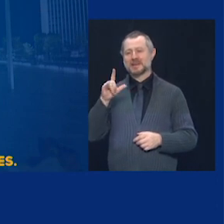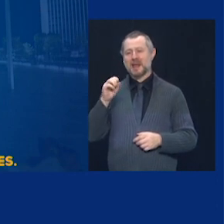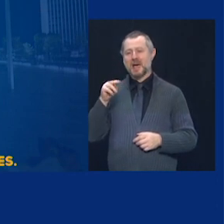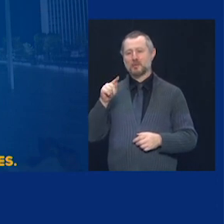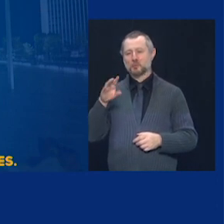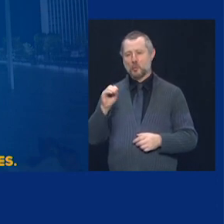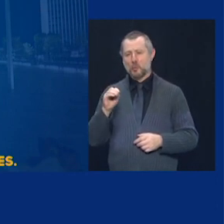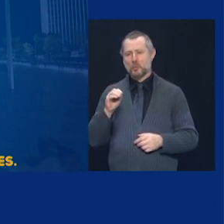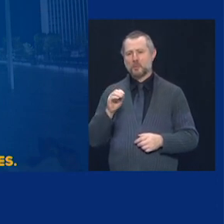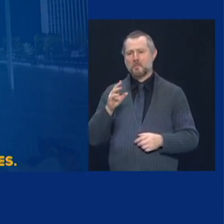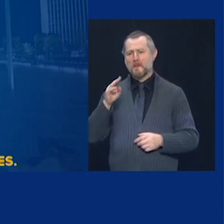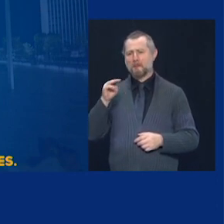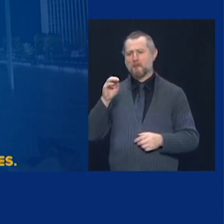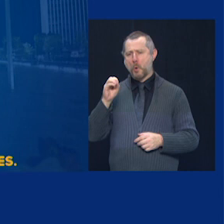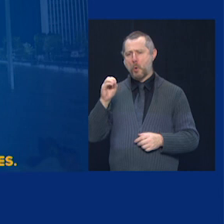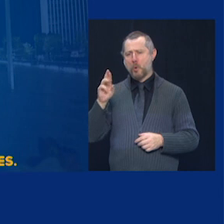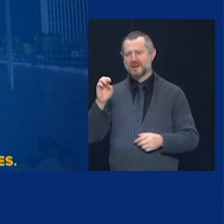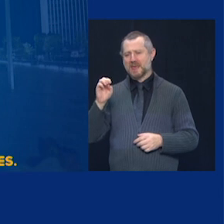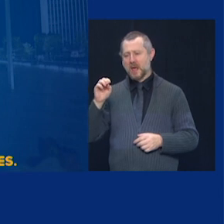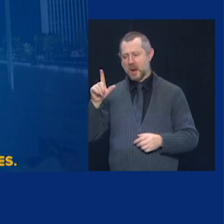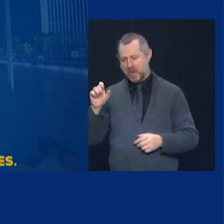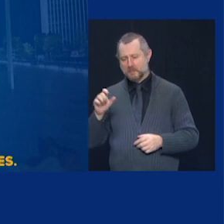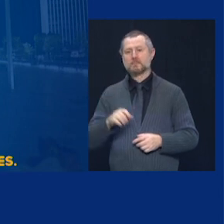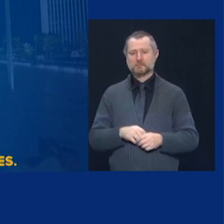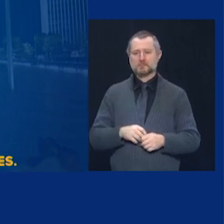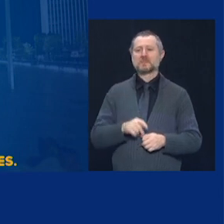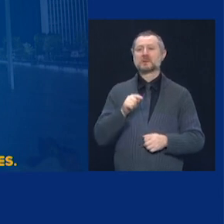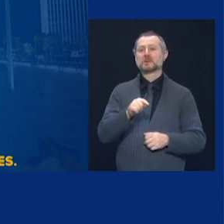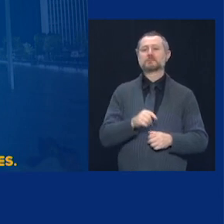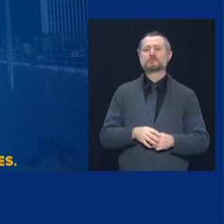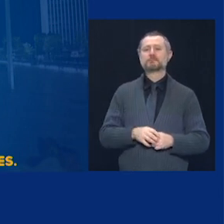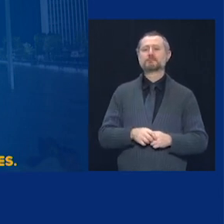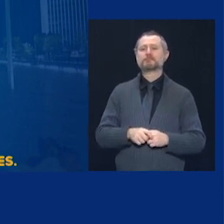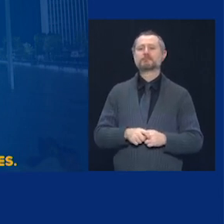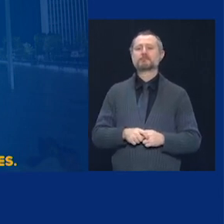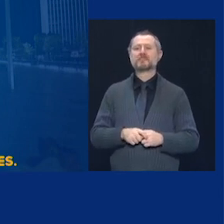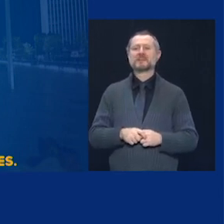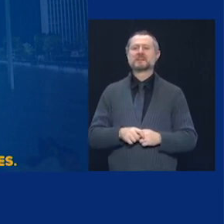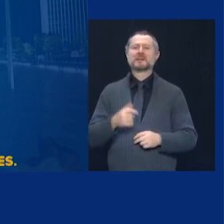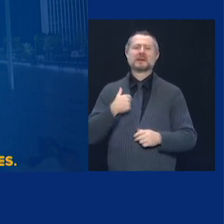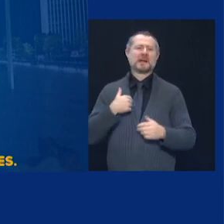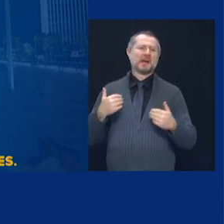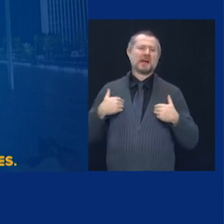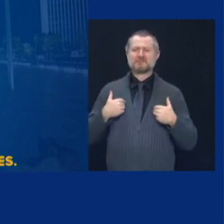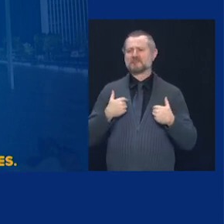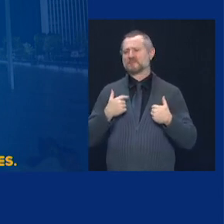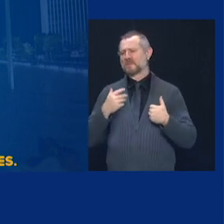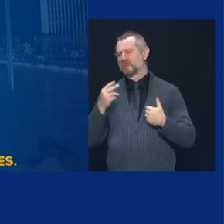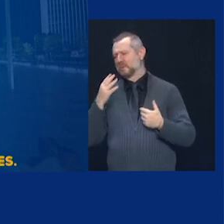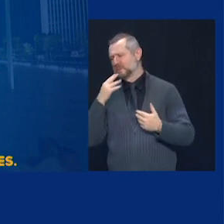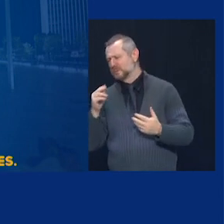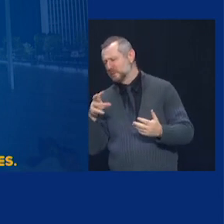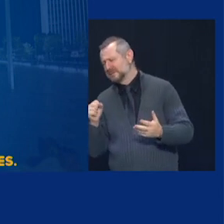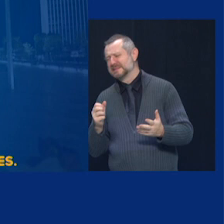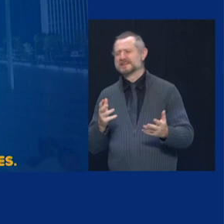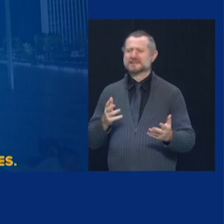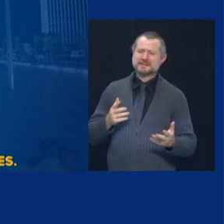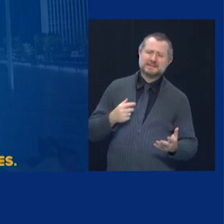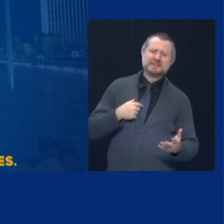We do have good news that we waged a similar effort